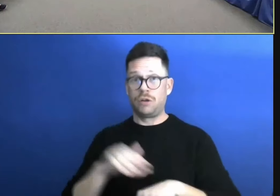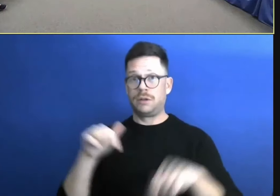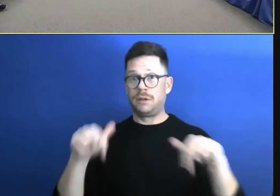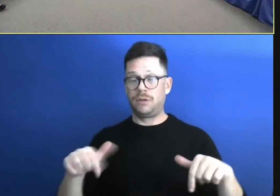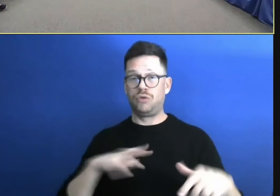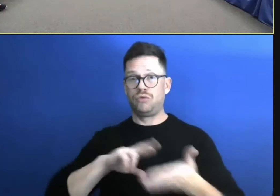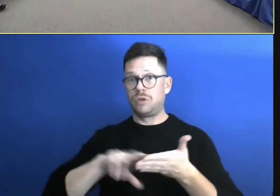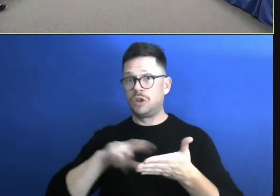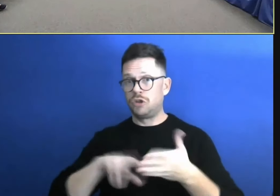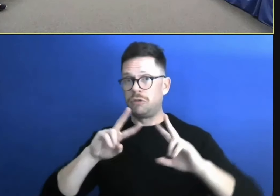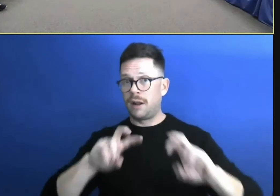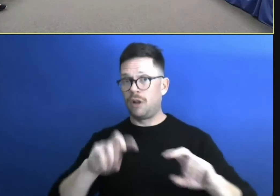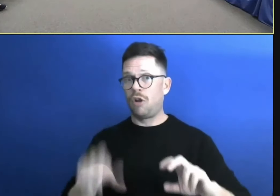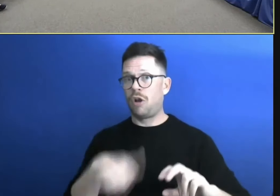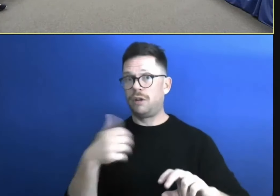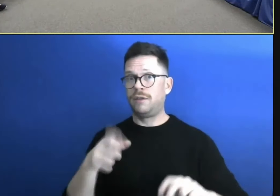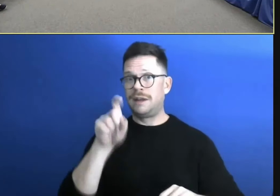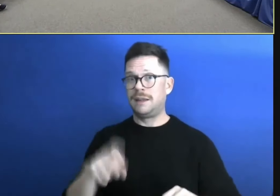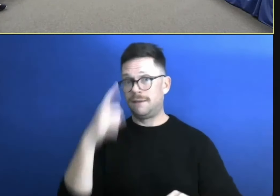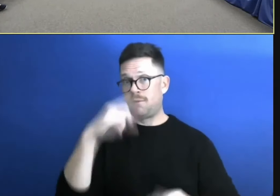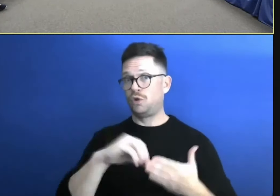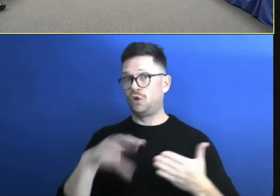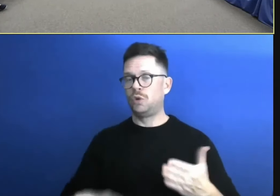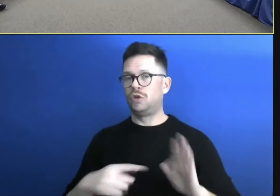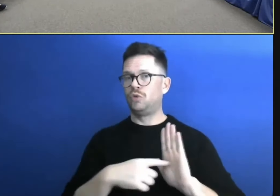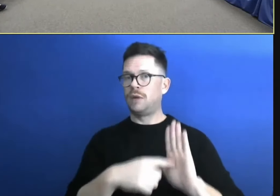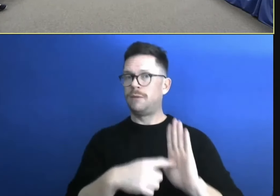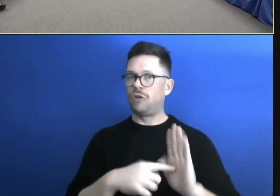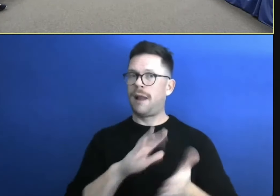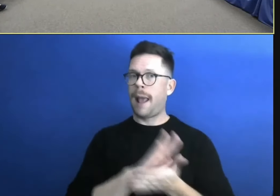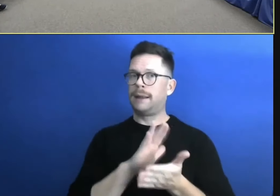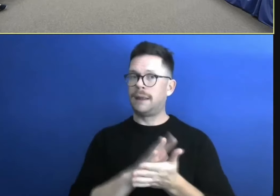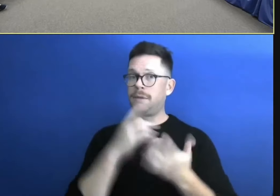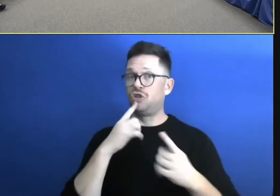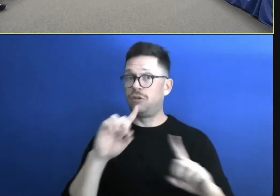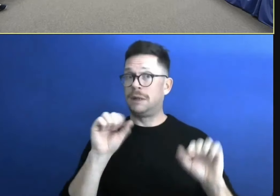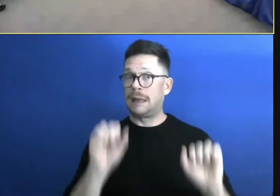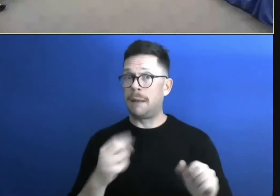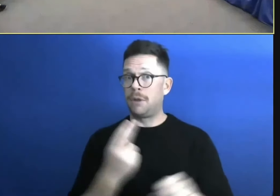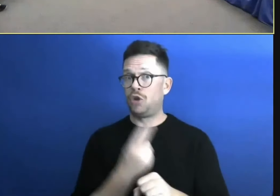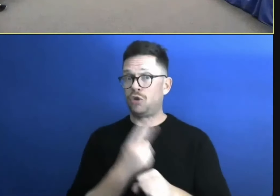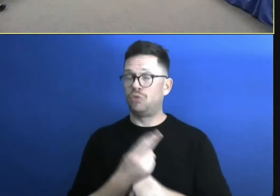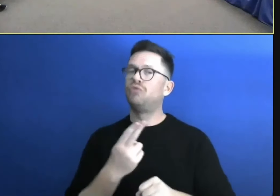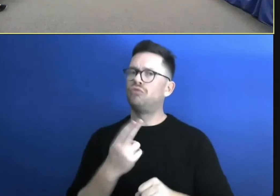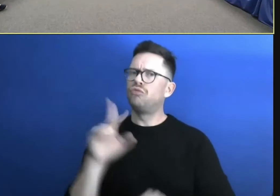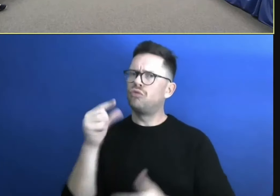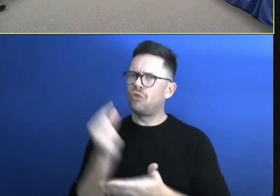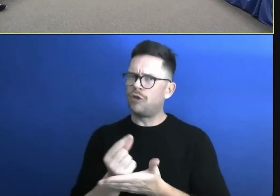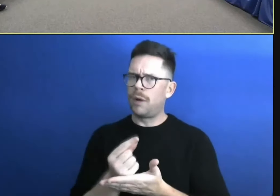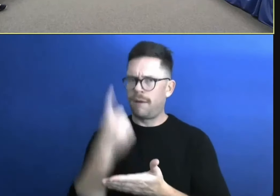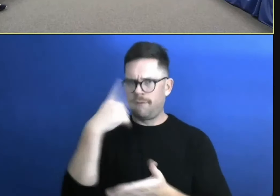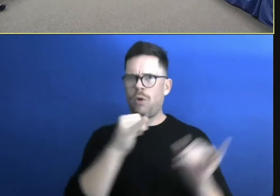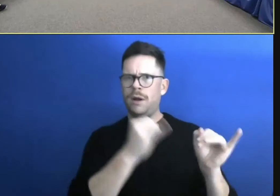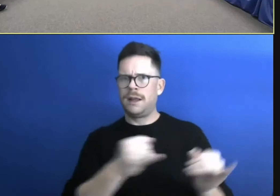research and analyze alternative means for students to demonstrate academic achievement, which can be used to satisfy graduation requirements for individual